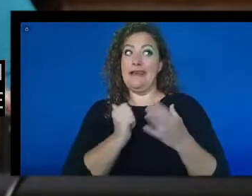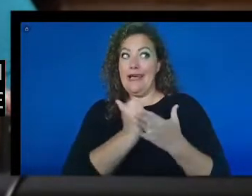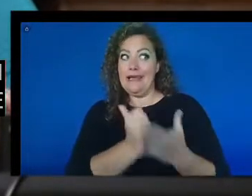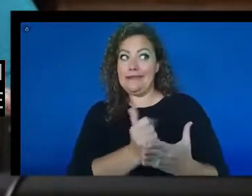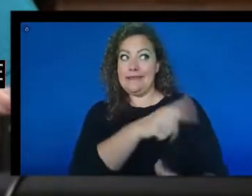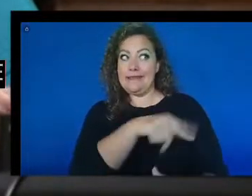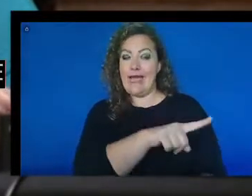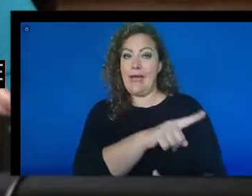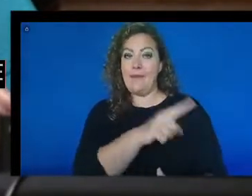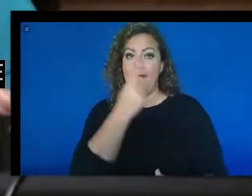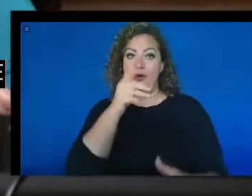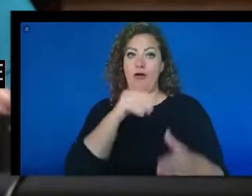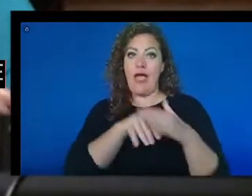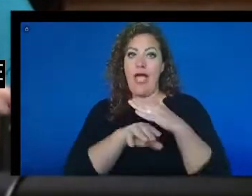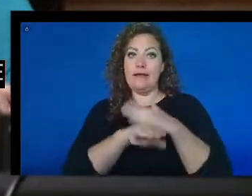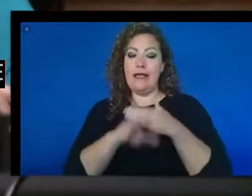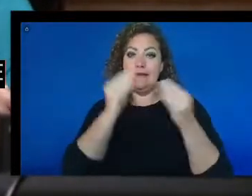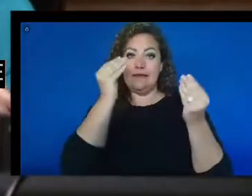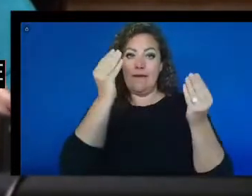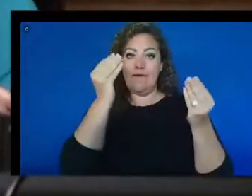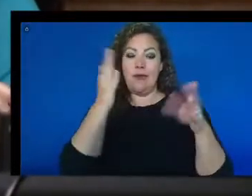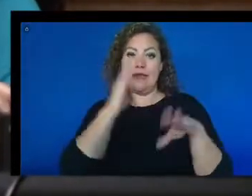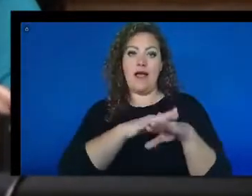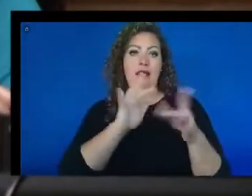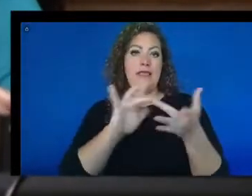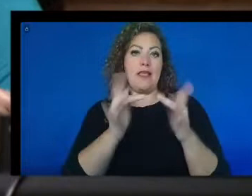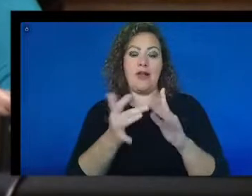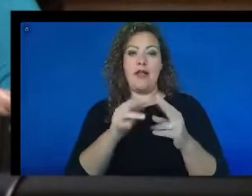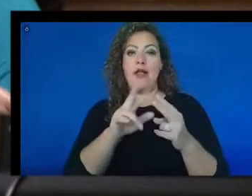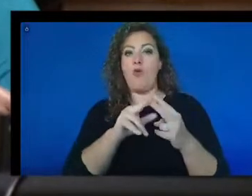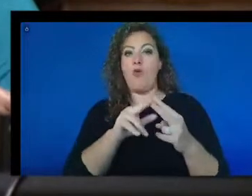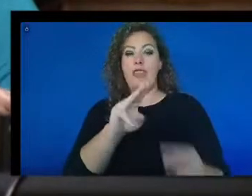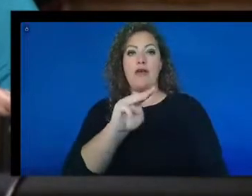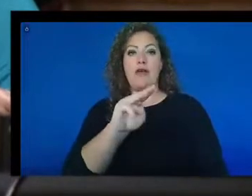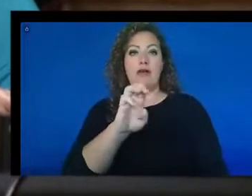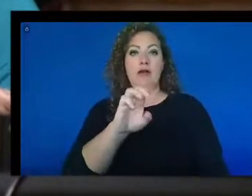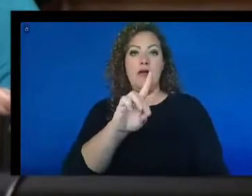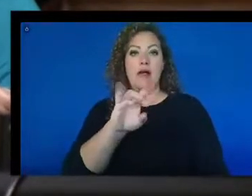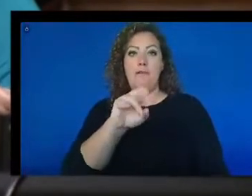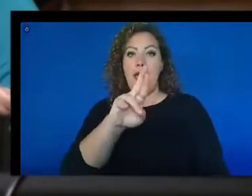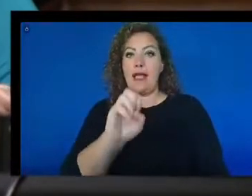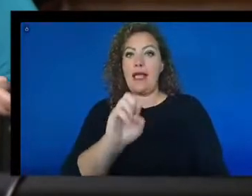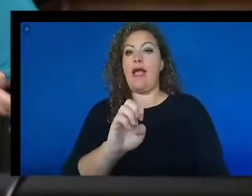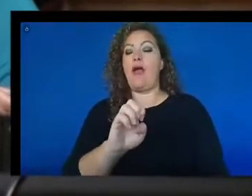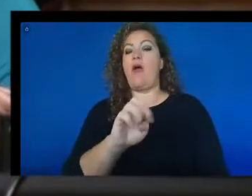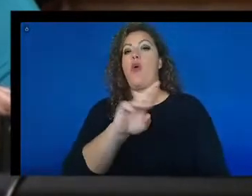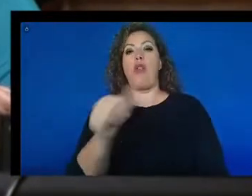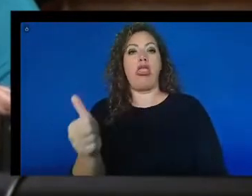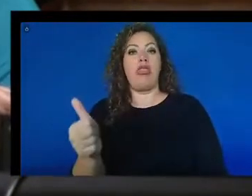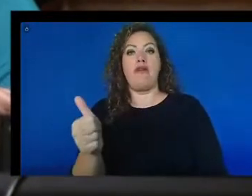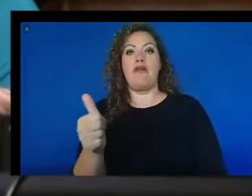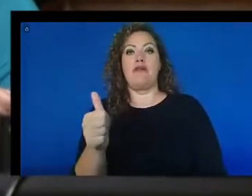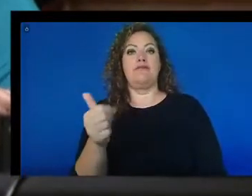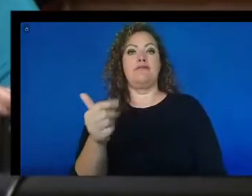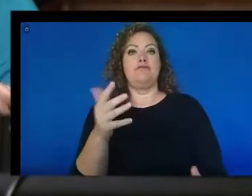access information on the internet, whether it be Medicare or any other location